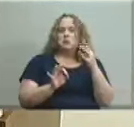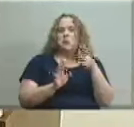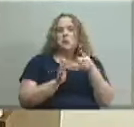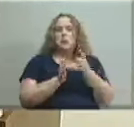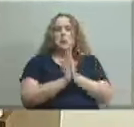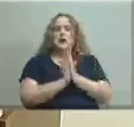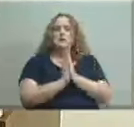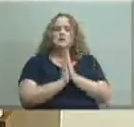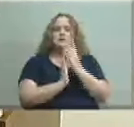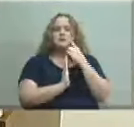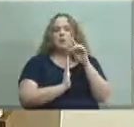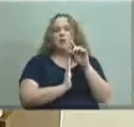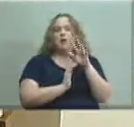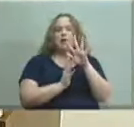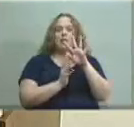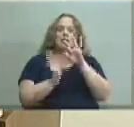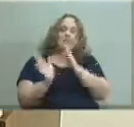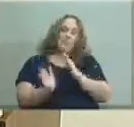concerning the planning calendar